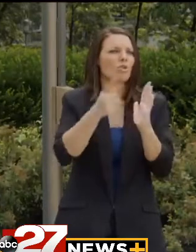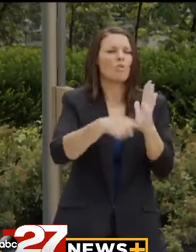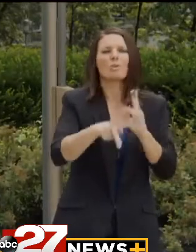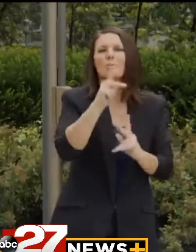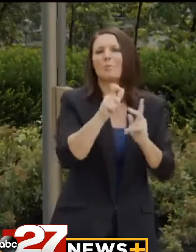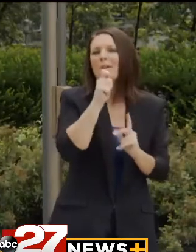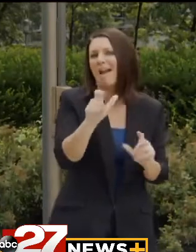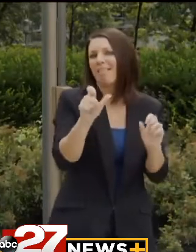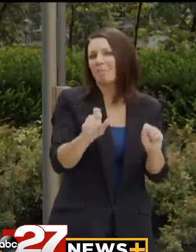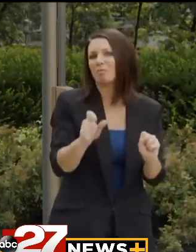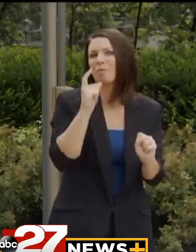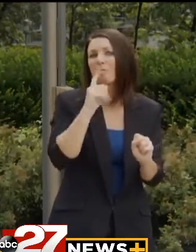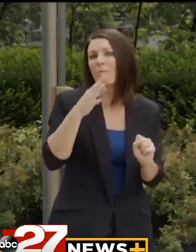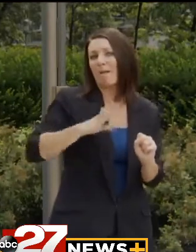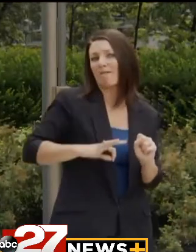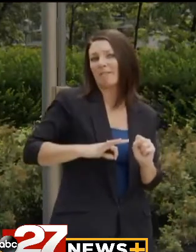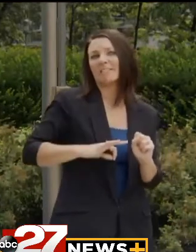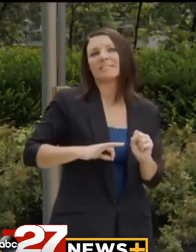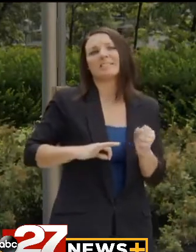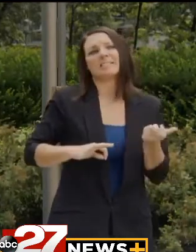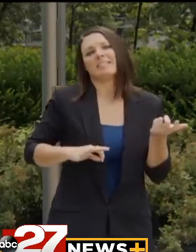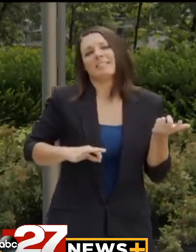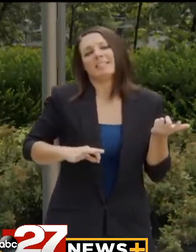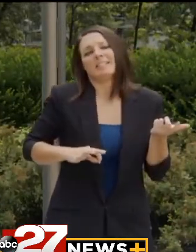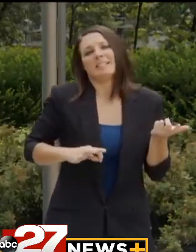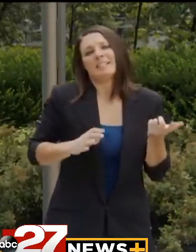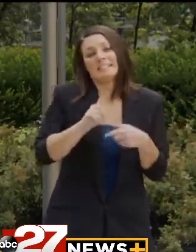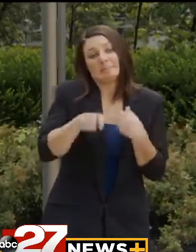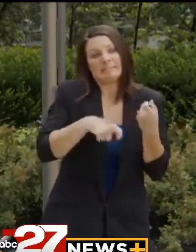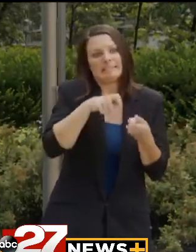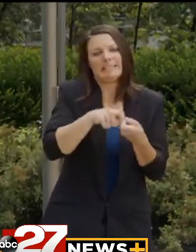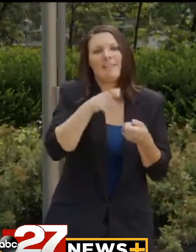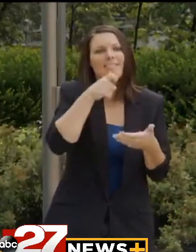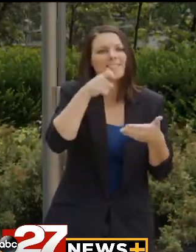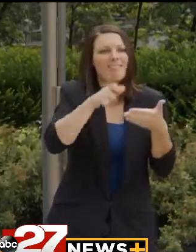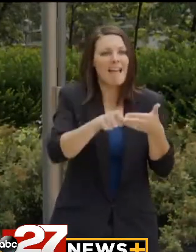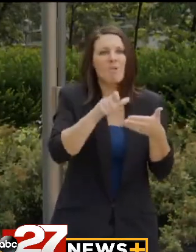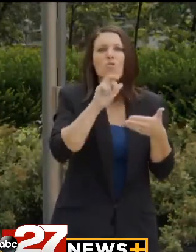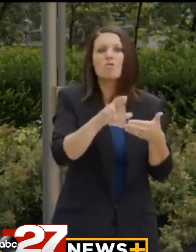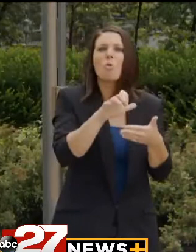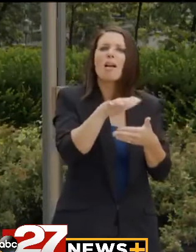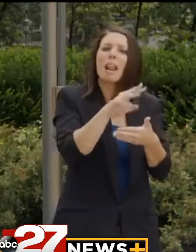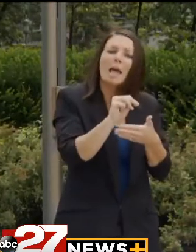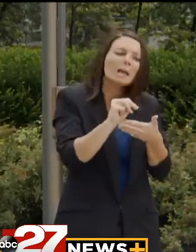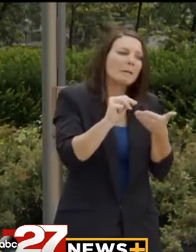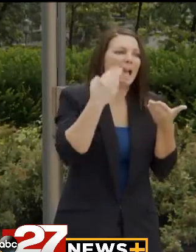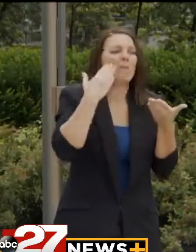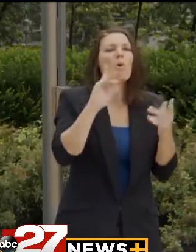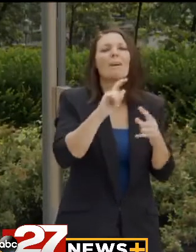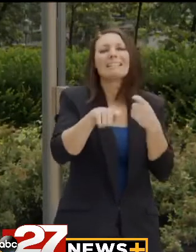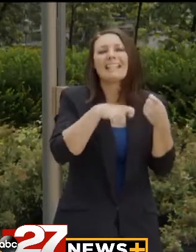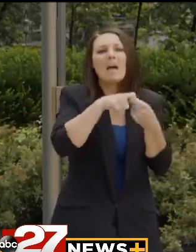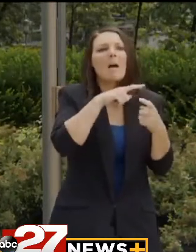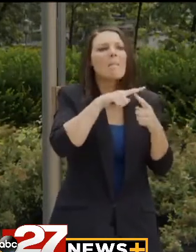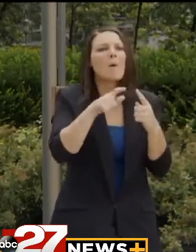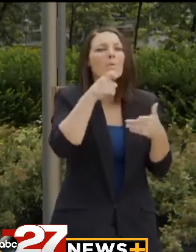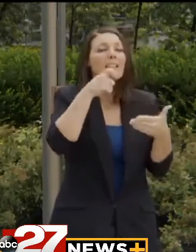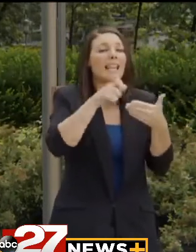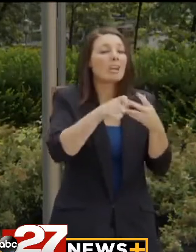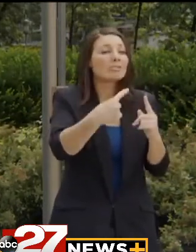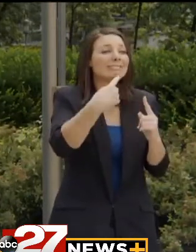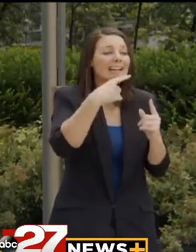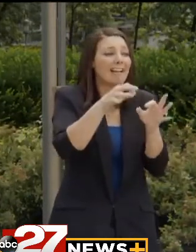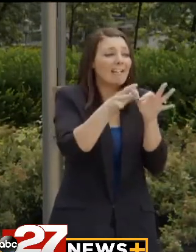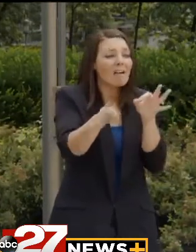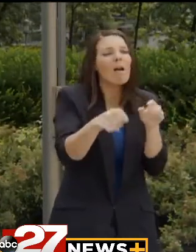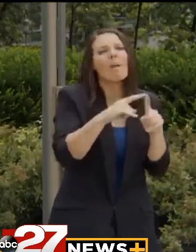eligible for benefits. I, you know, and I can't speak to specific letters or specific claims as to what the letters say, but